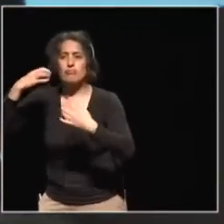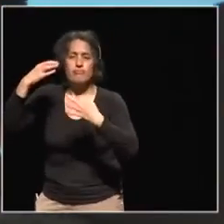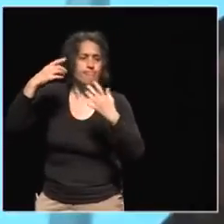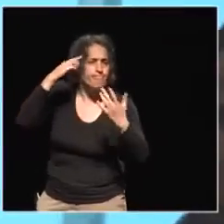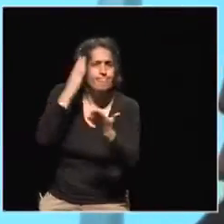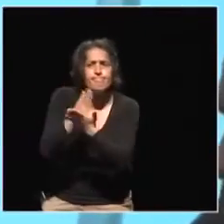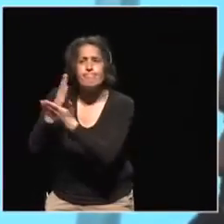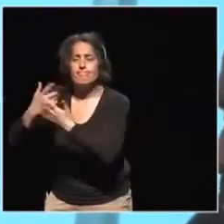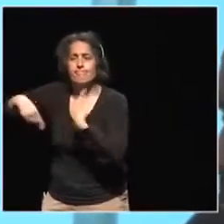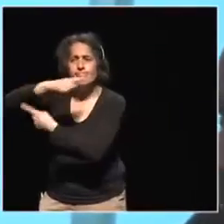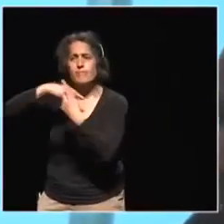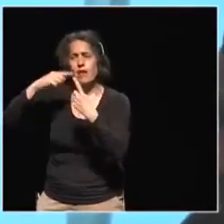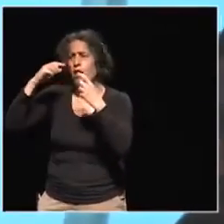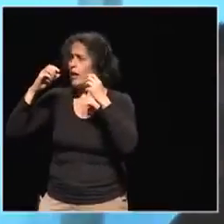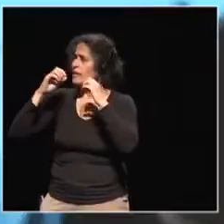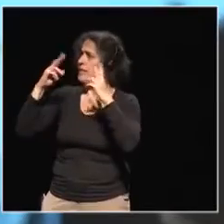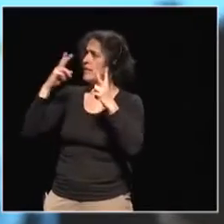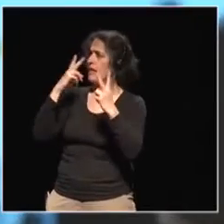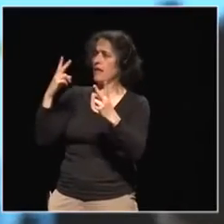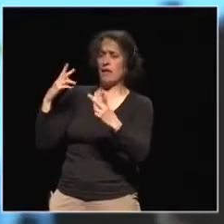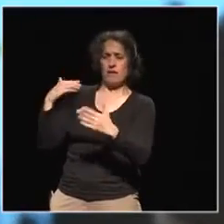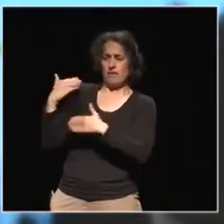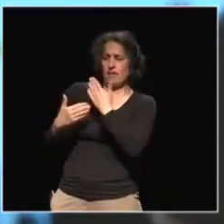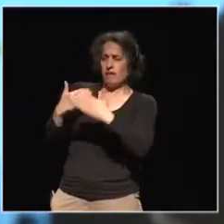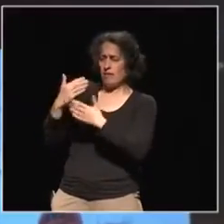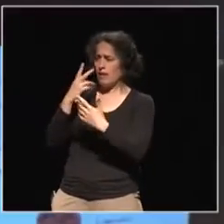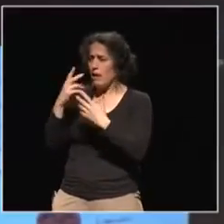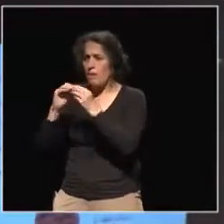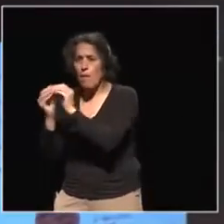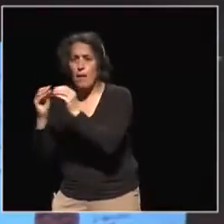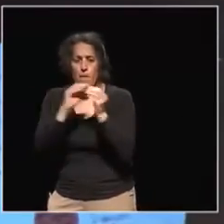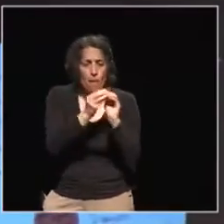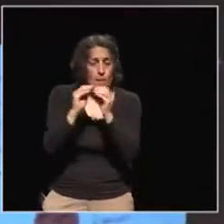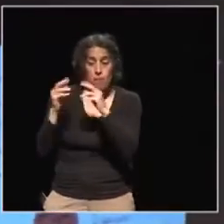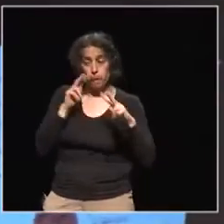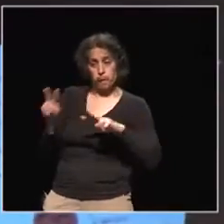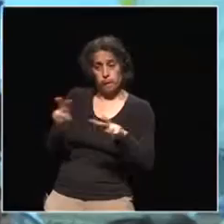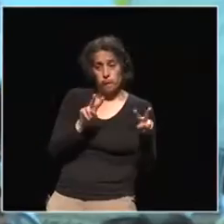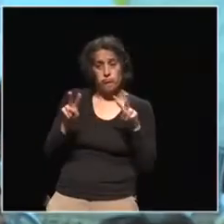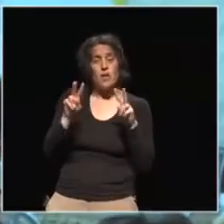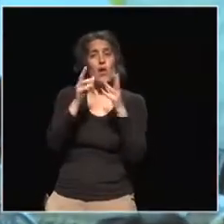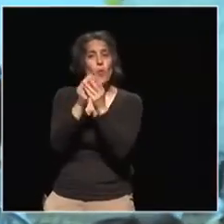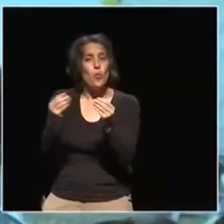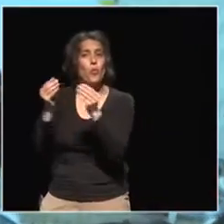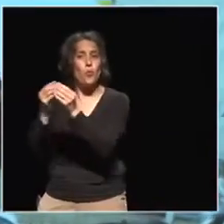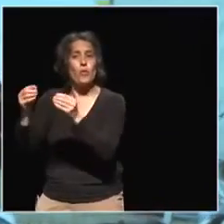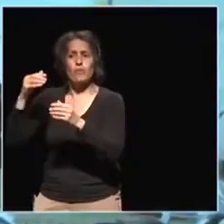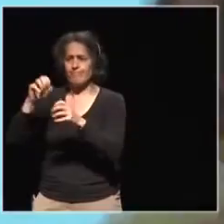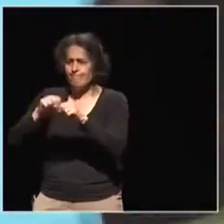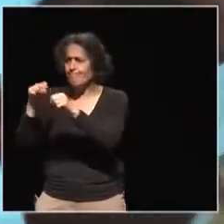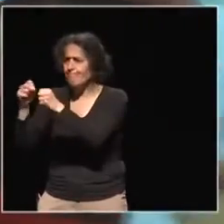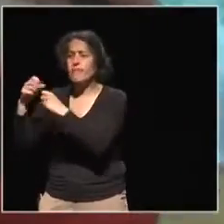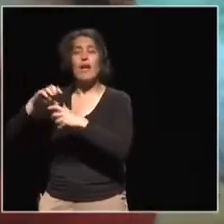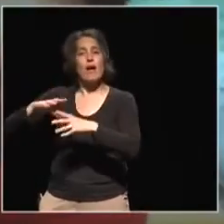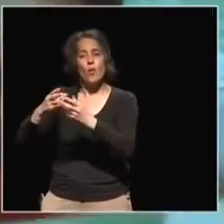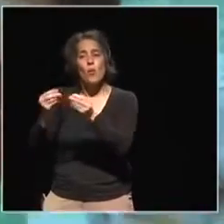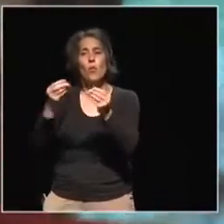and reading the science of our time, the better. Because we'll start reinventing the things that have been broken and fix